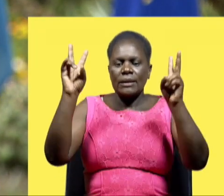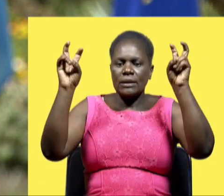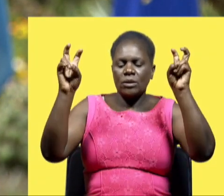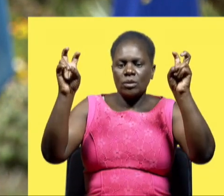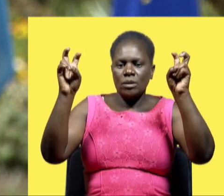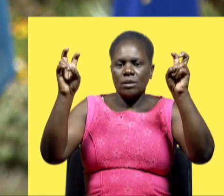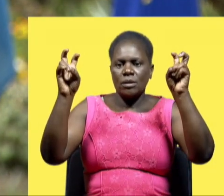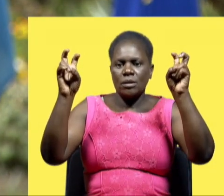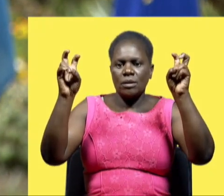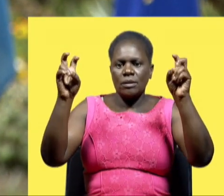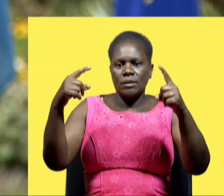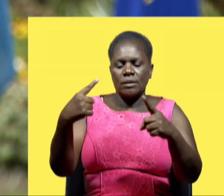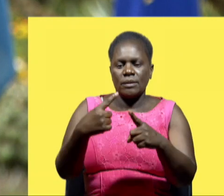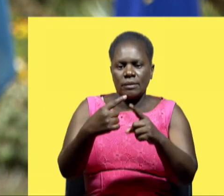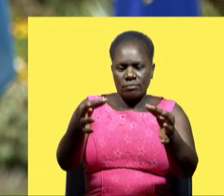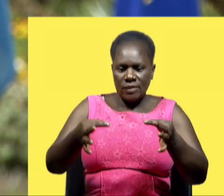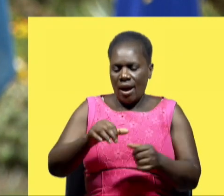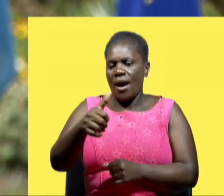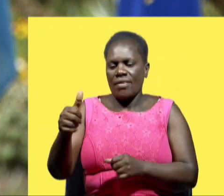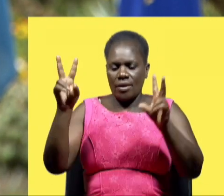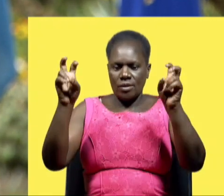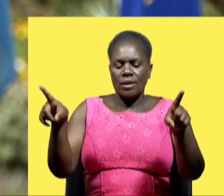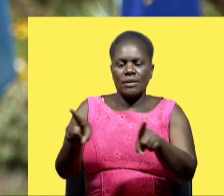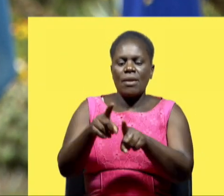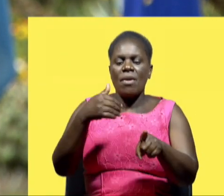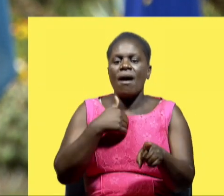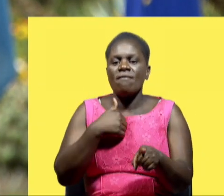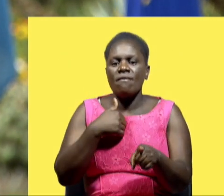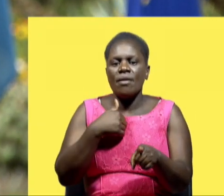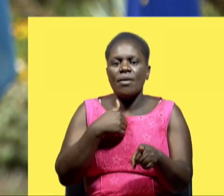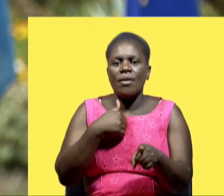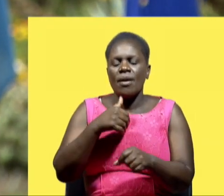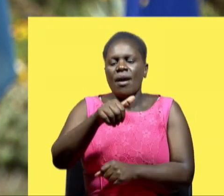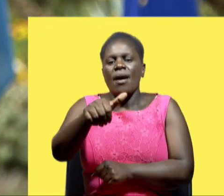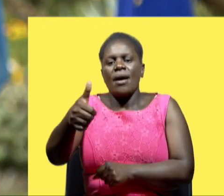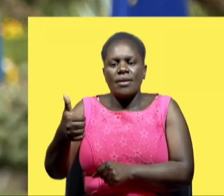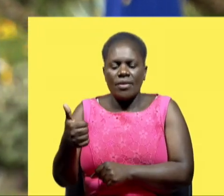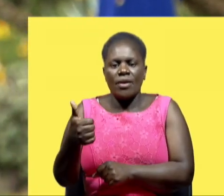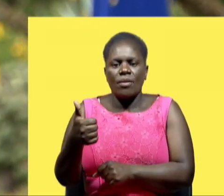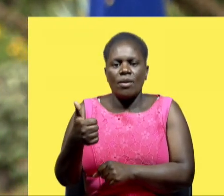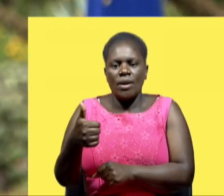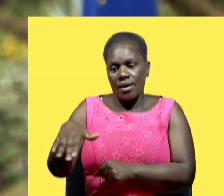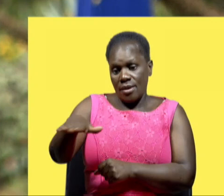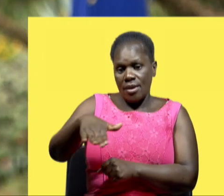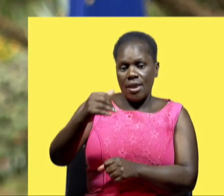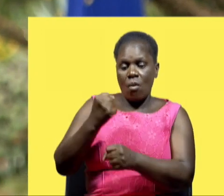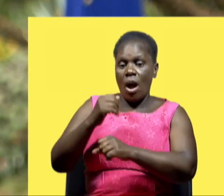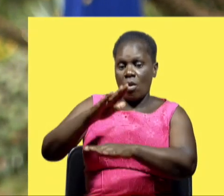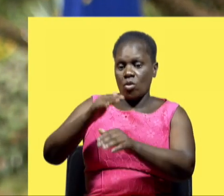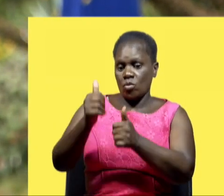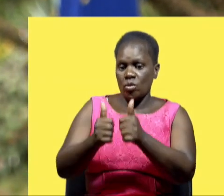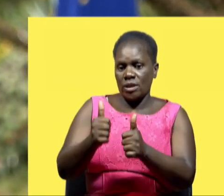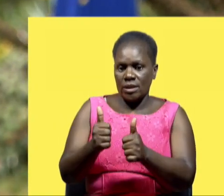and accountability and others we also have another area where we